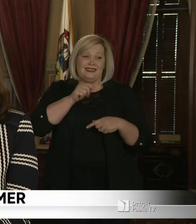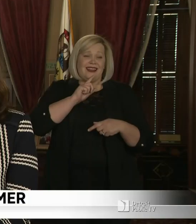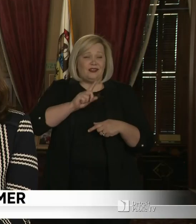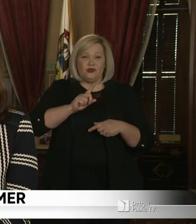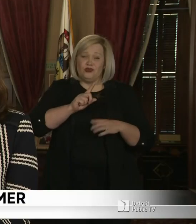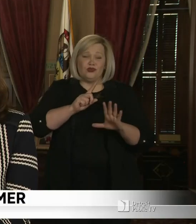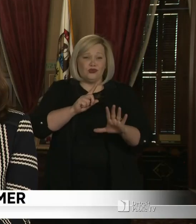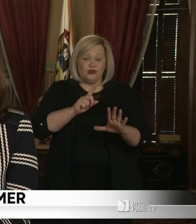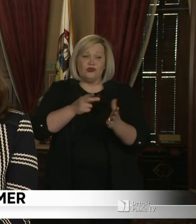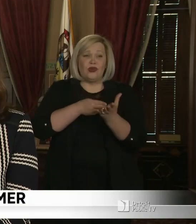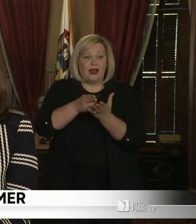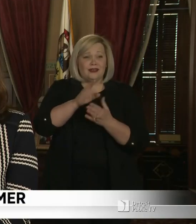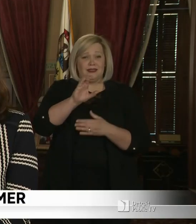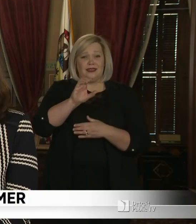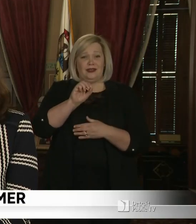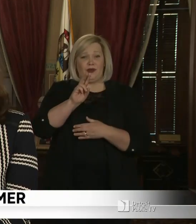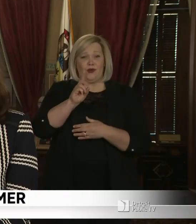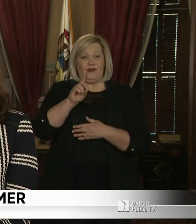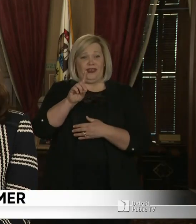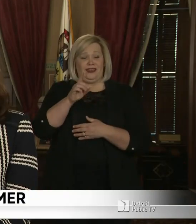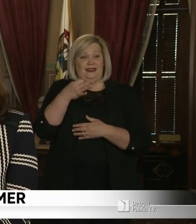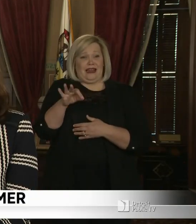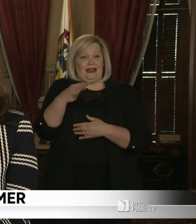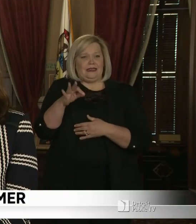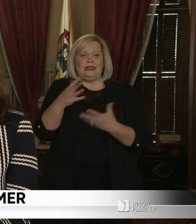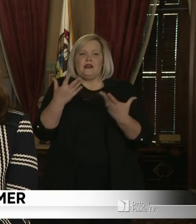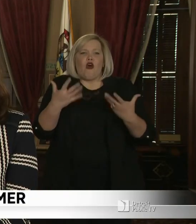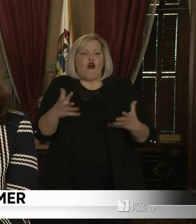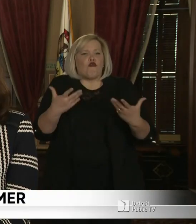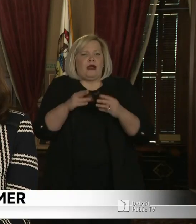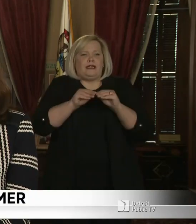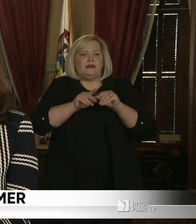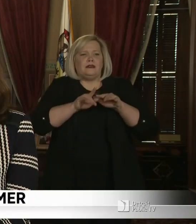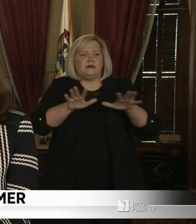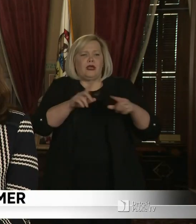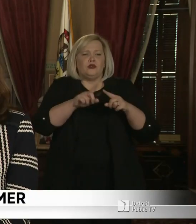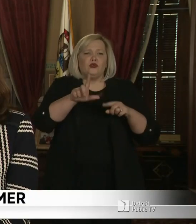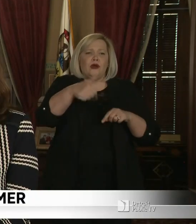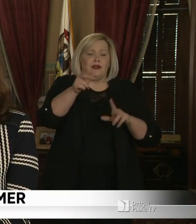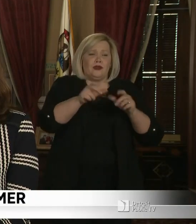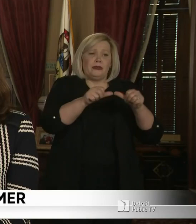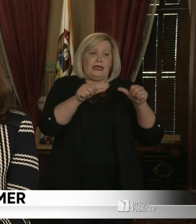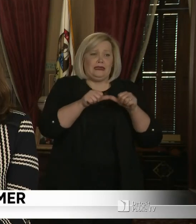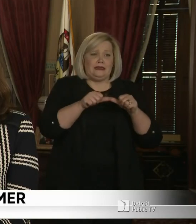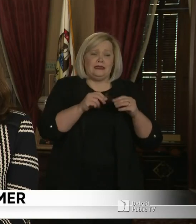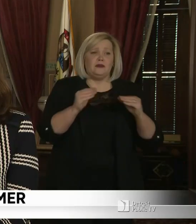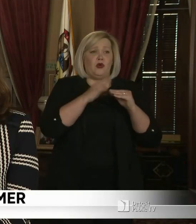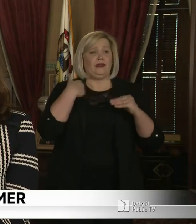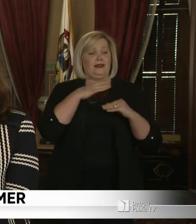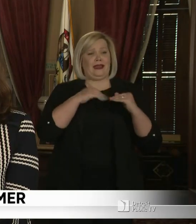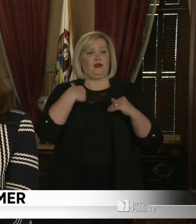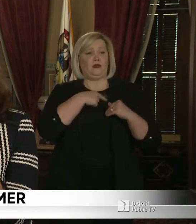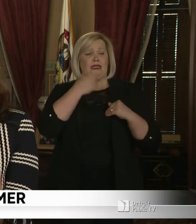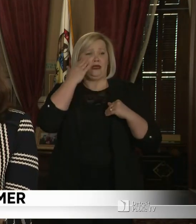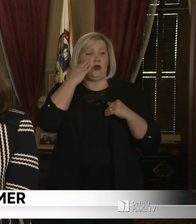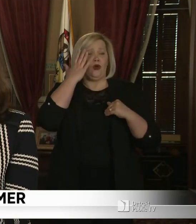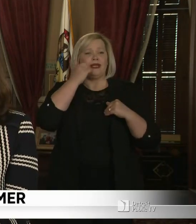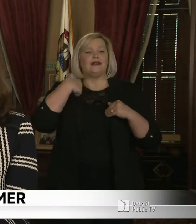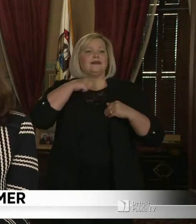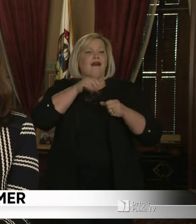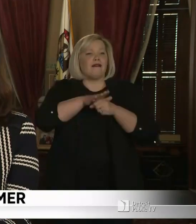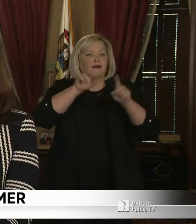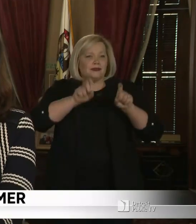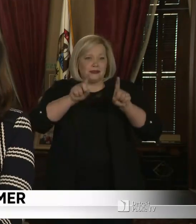is probably in a lot more places than we know because of this lack of testing. This has been a subject